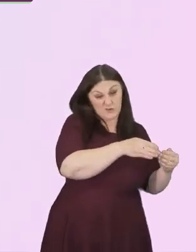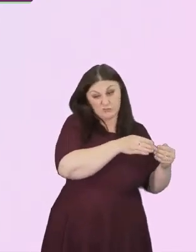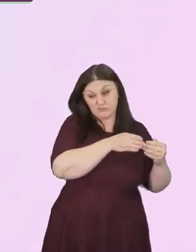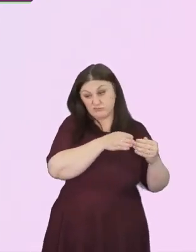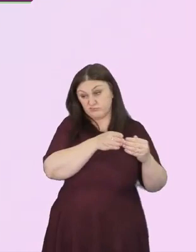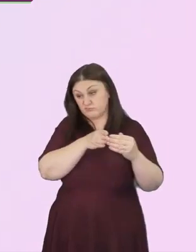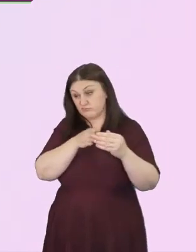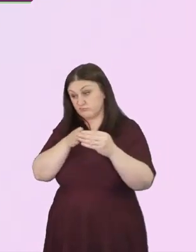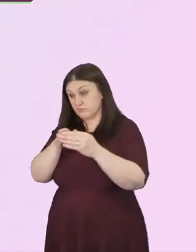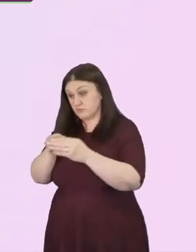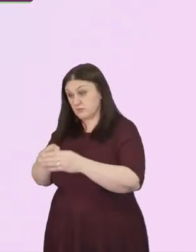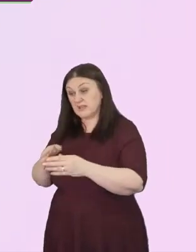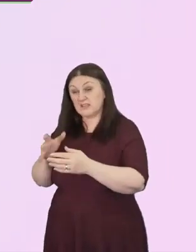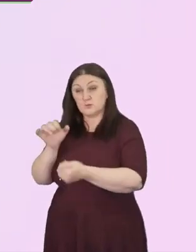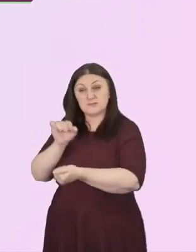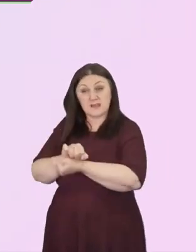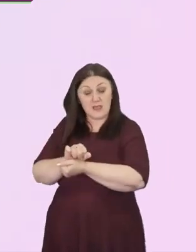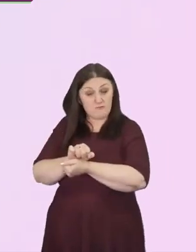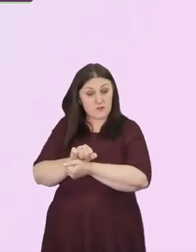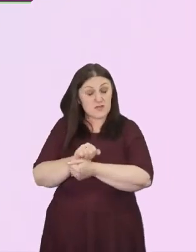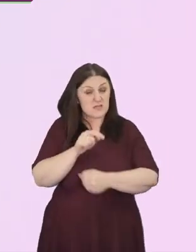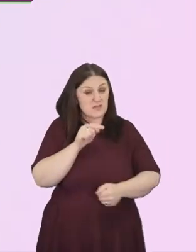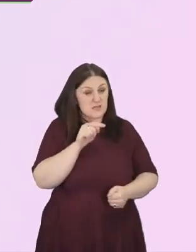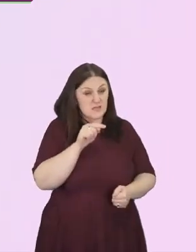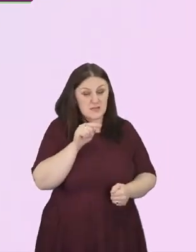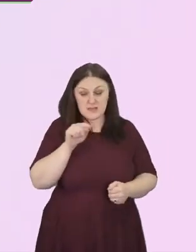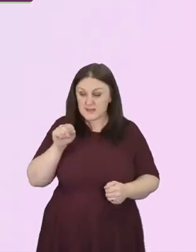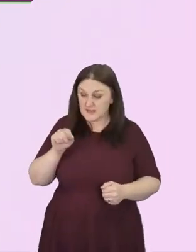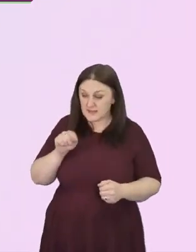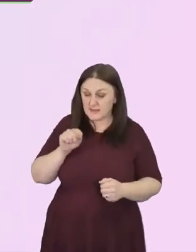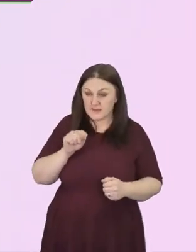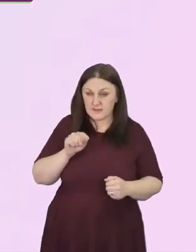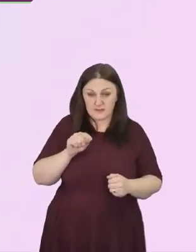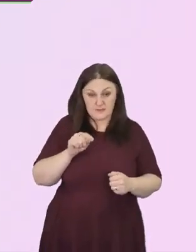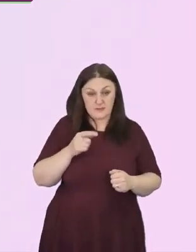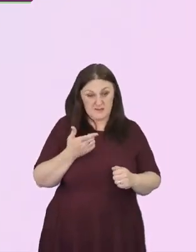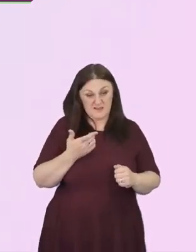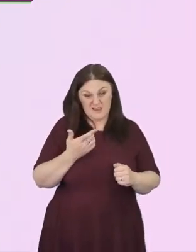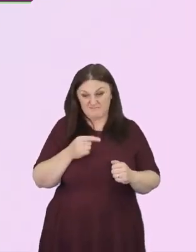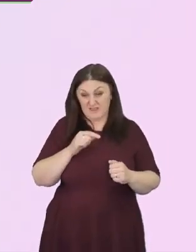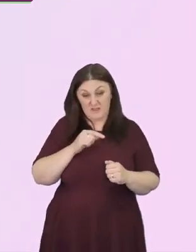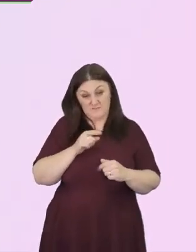survived, through what is called the Gate of No Return.